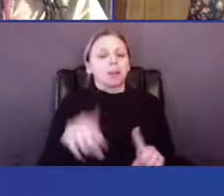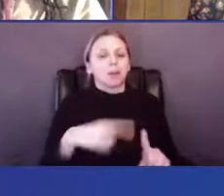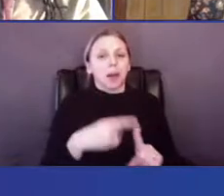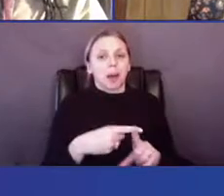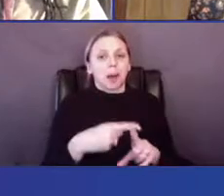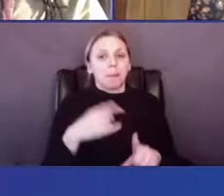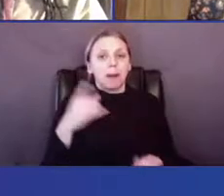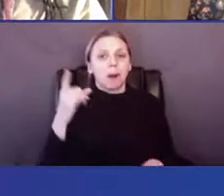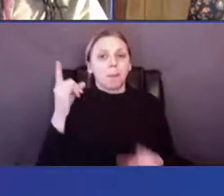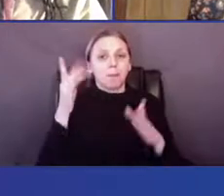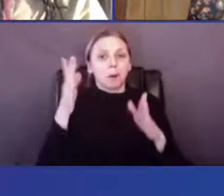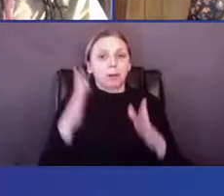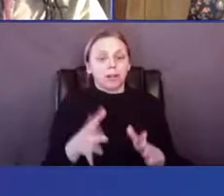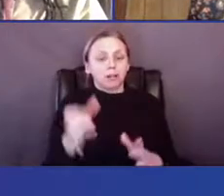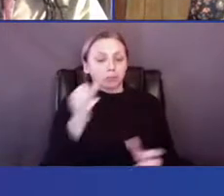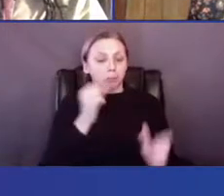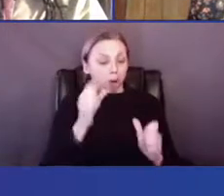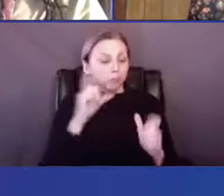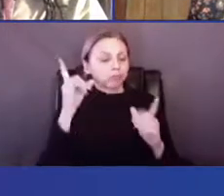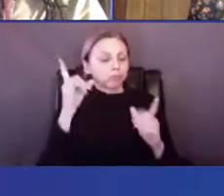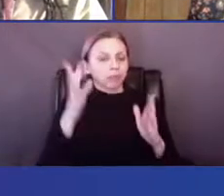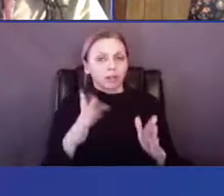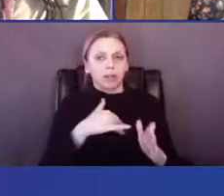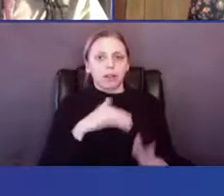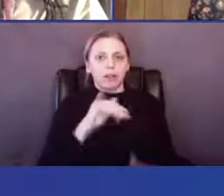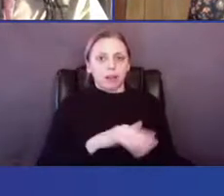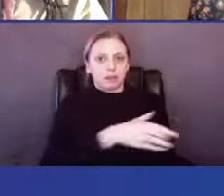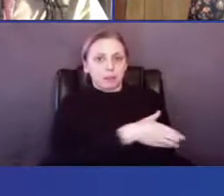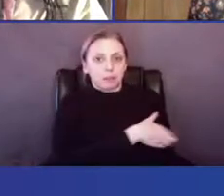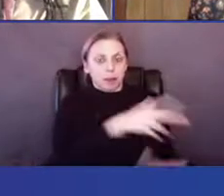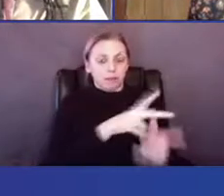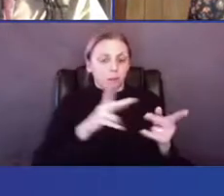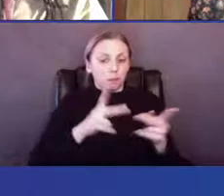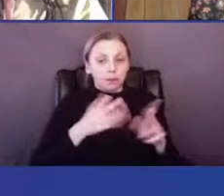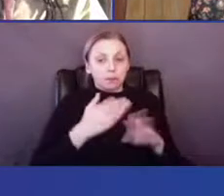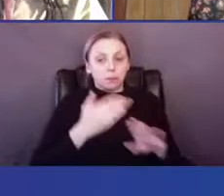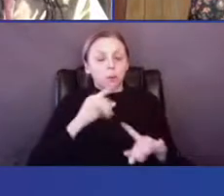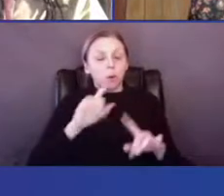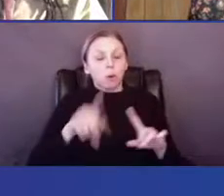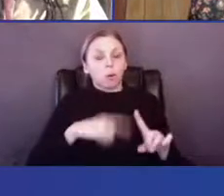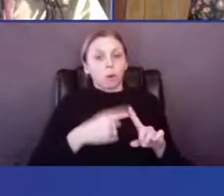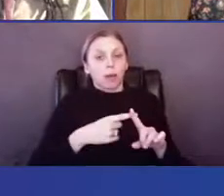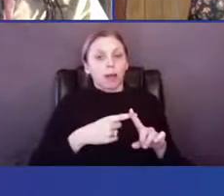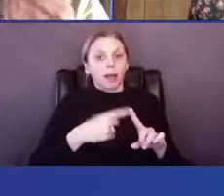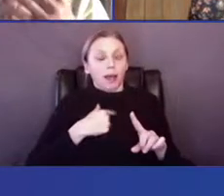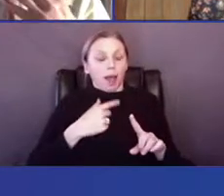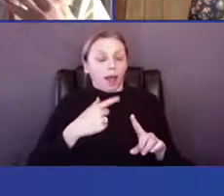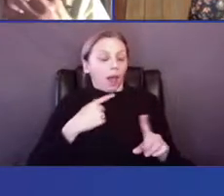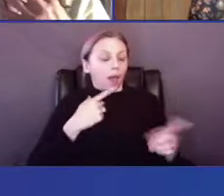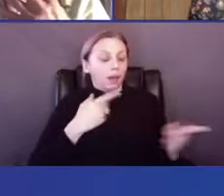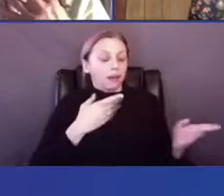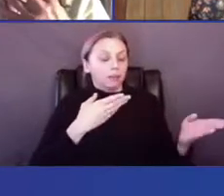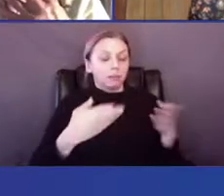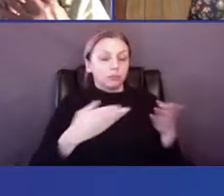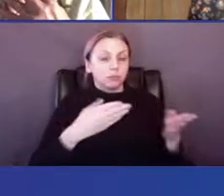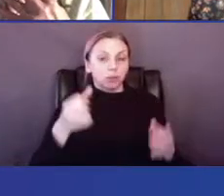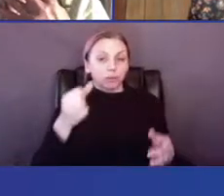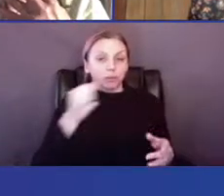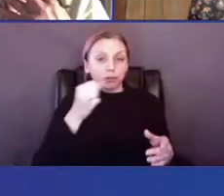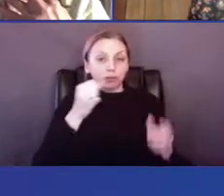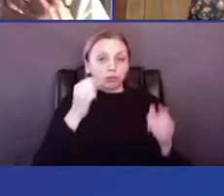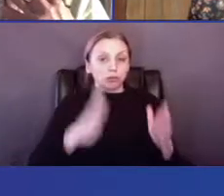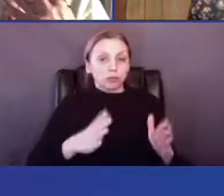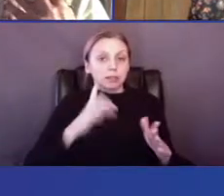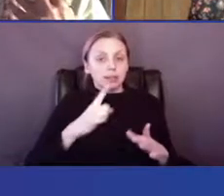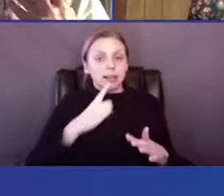bartend, but for me that, that was a very powerful place when I was a bartender in, um, and